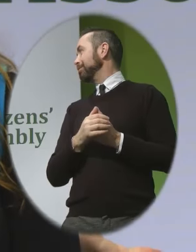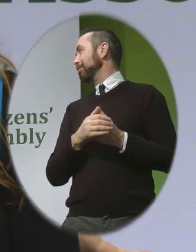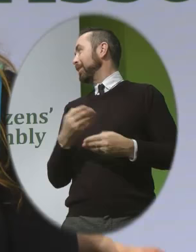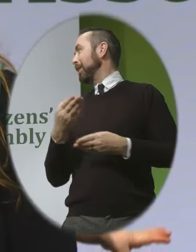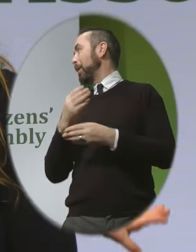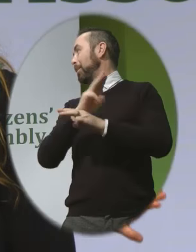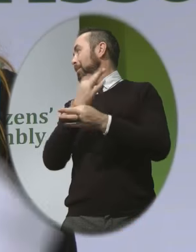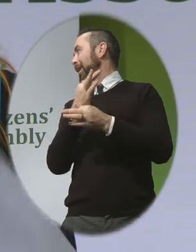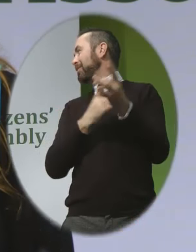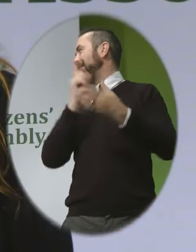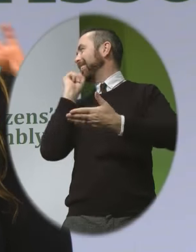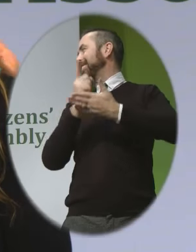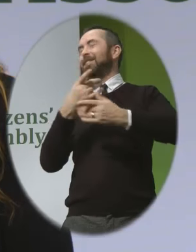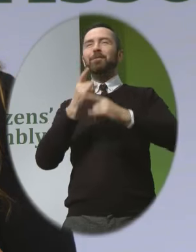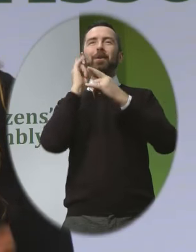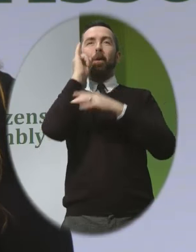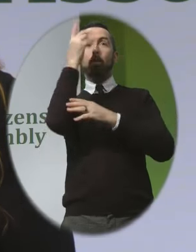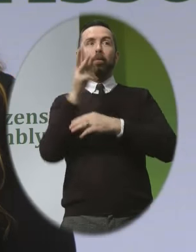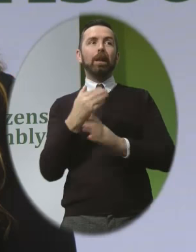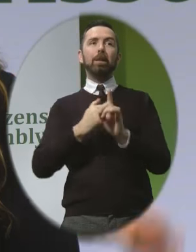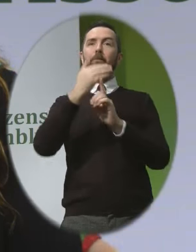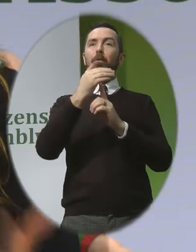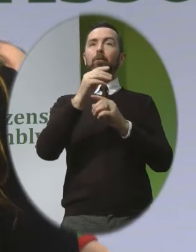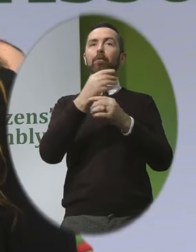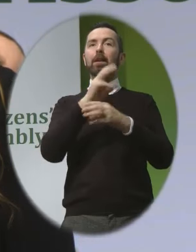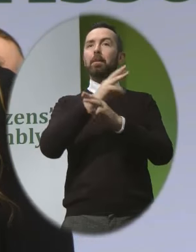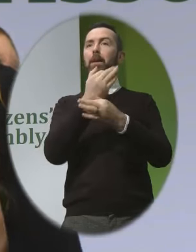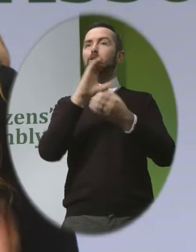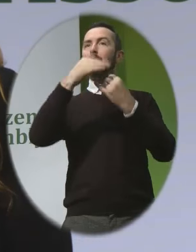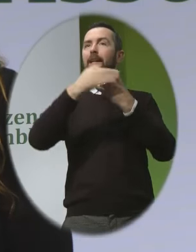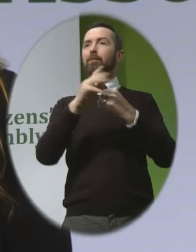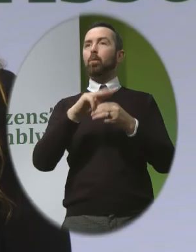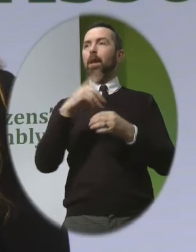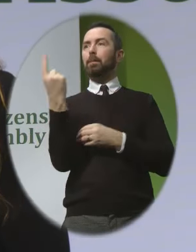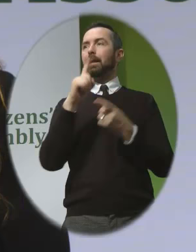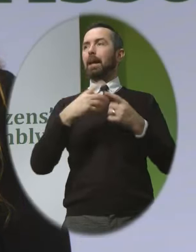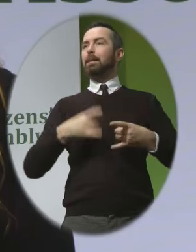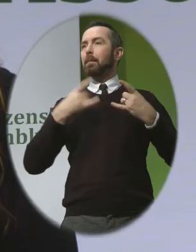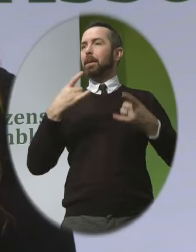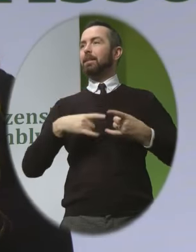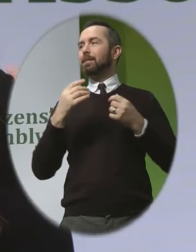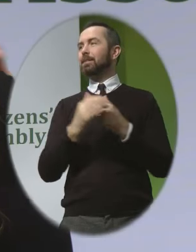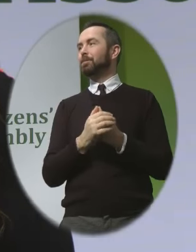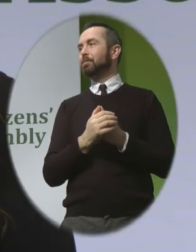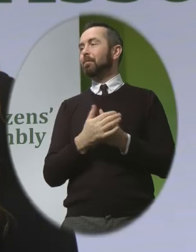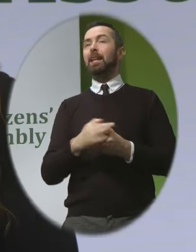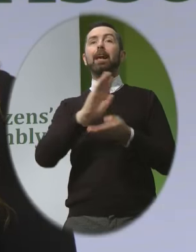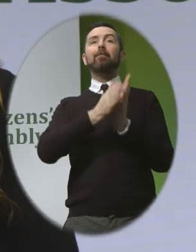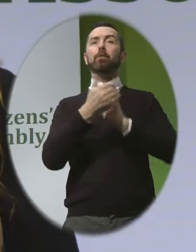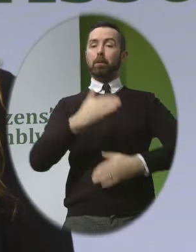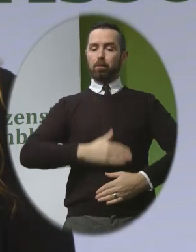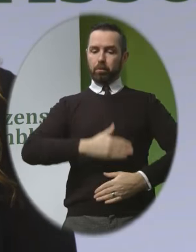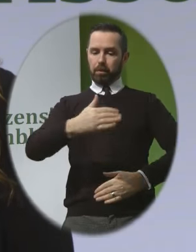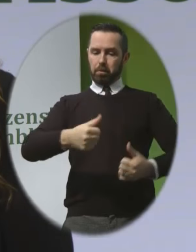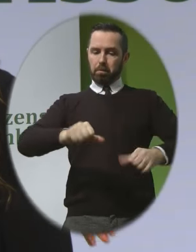we make decisions that we hope will improve our children's chances their well-being and their happiness if we become pregnant